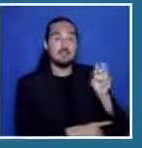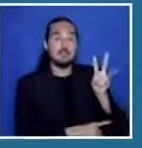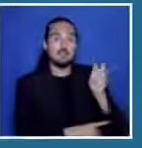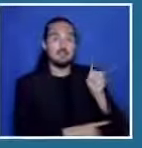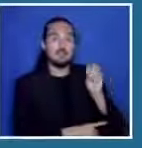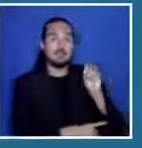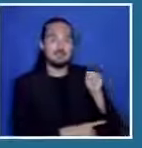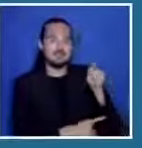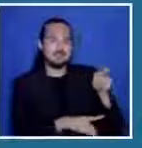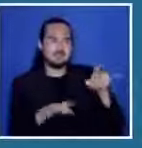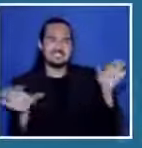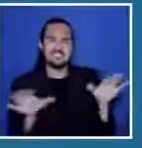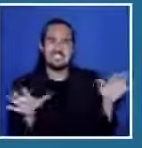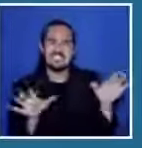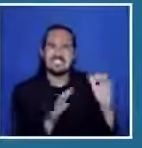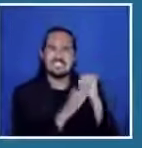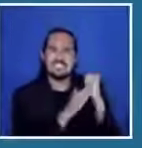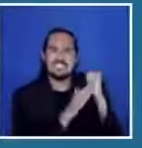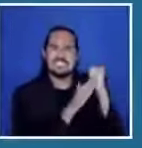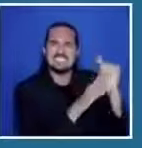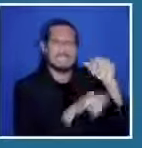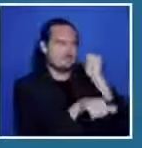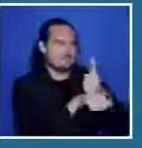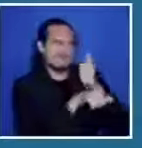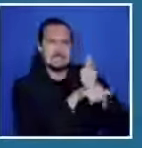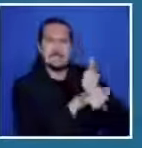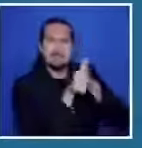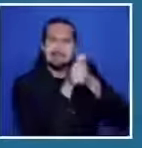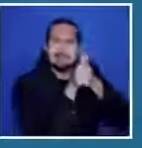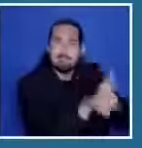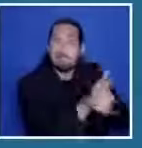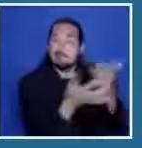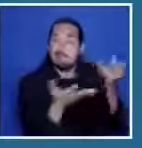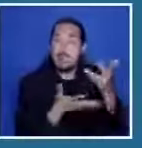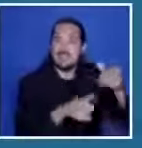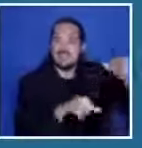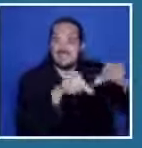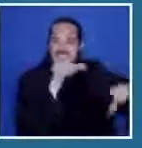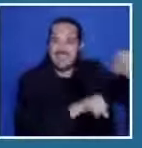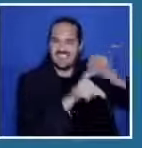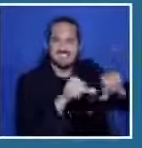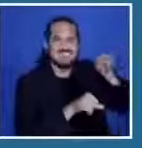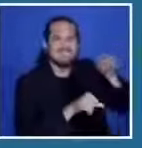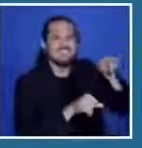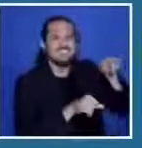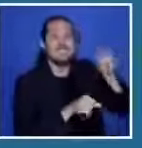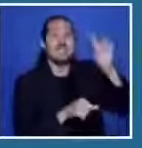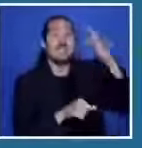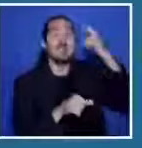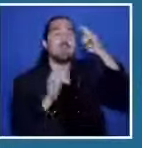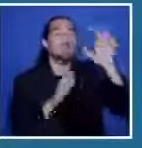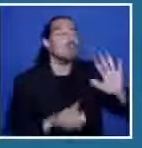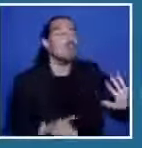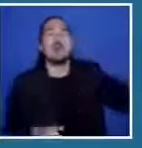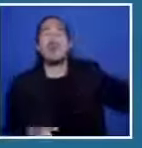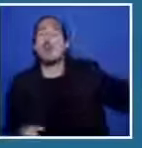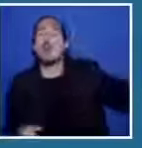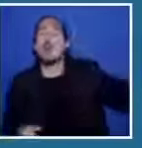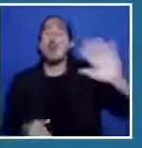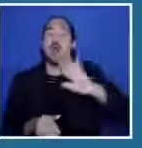very thing he's been one of the leading governors in the nation protecting people and vaccinating his state Meanwhile